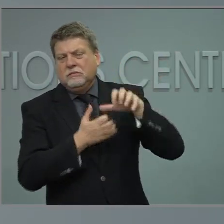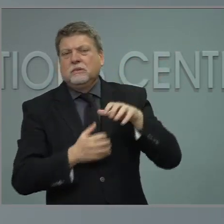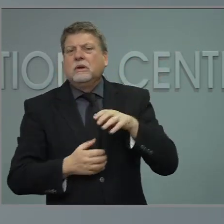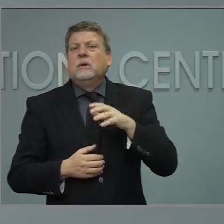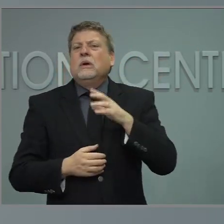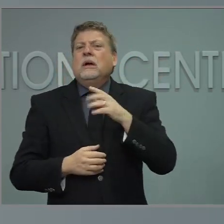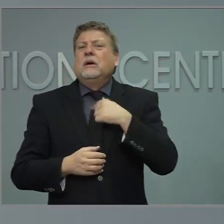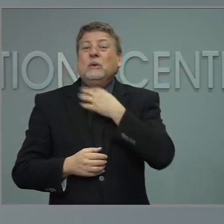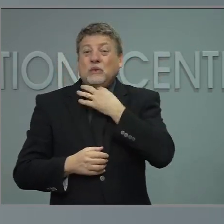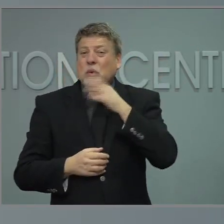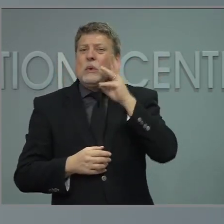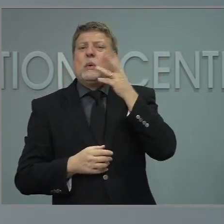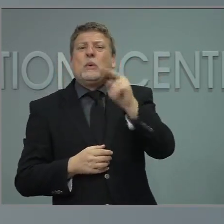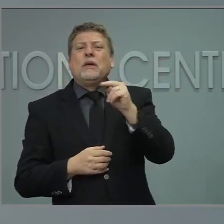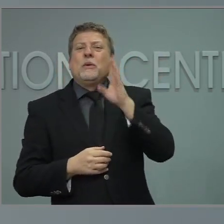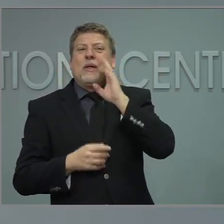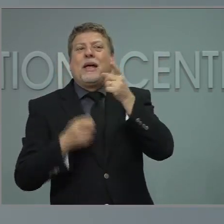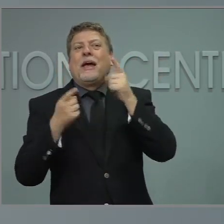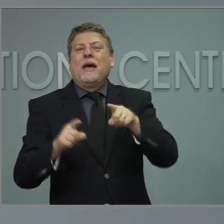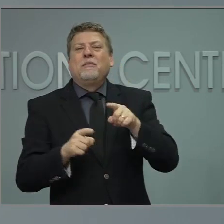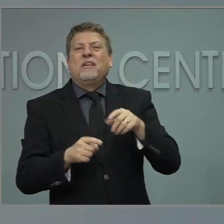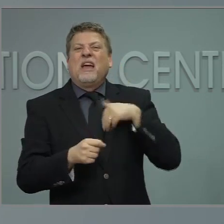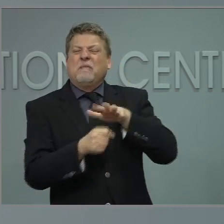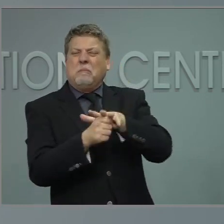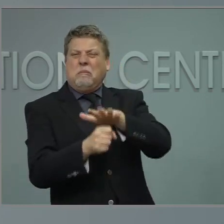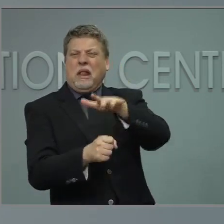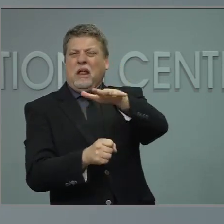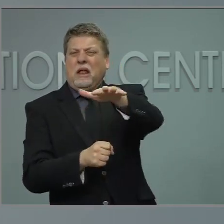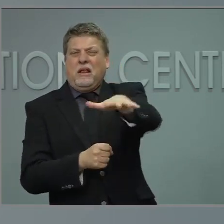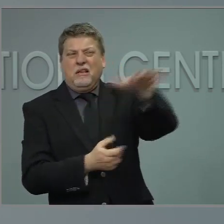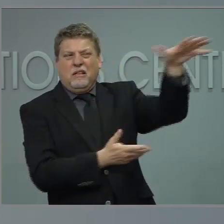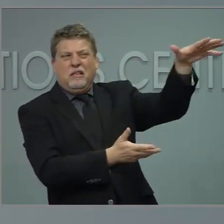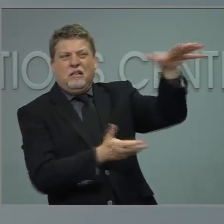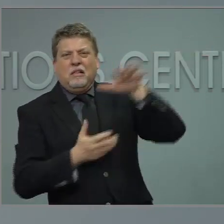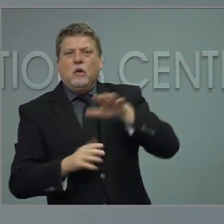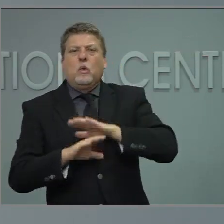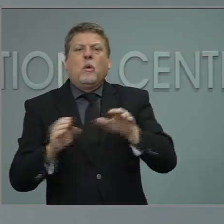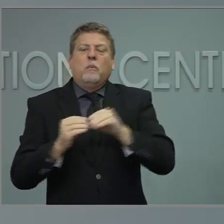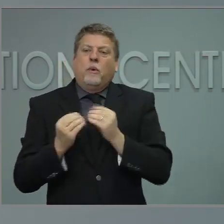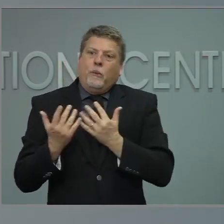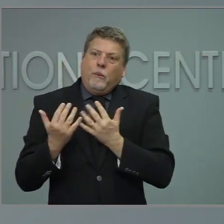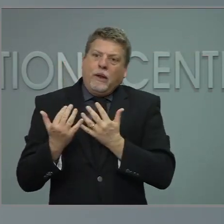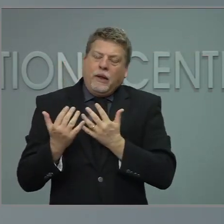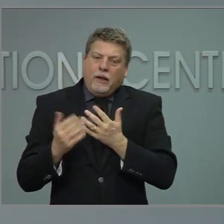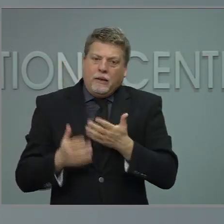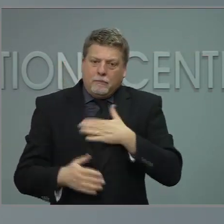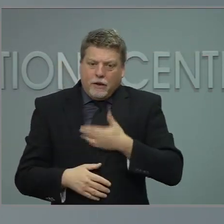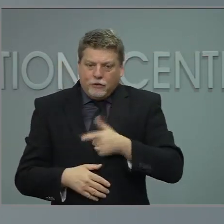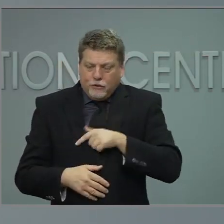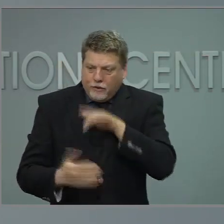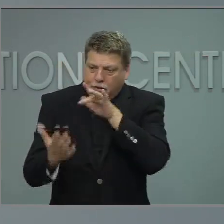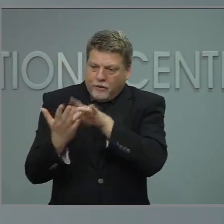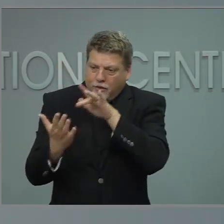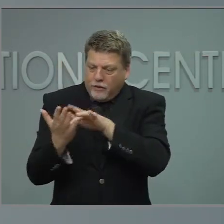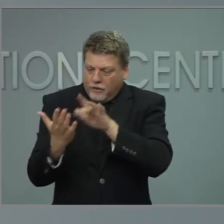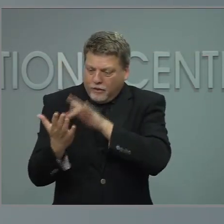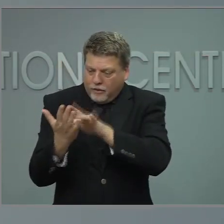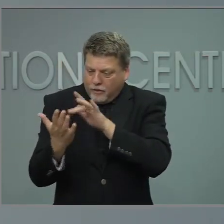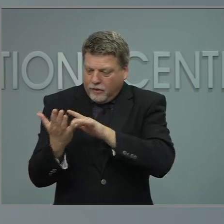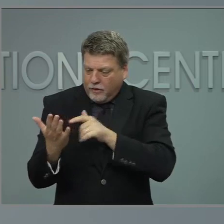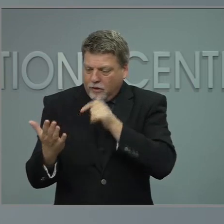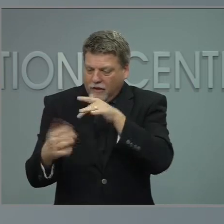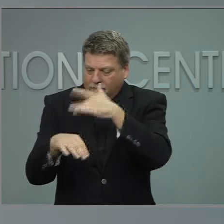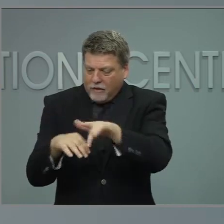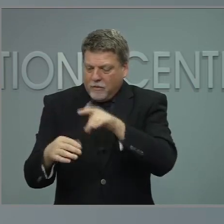able to just go online, instantly book appointments without having to wait days or weeks or search across multiple websites trying to find an